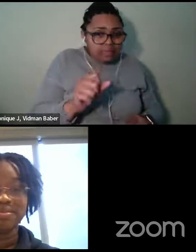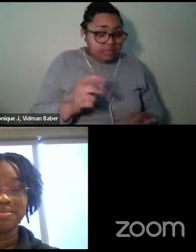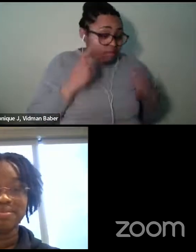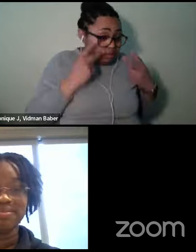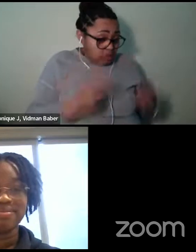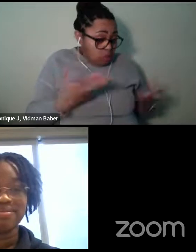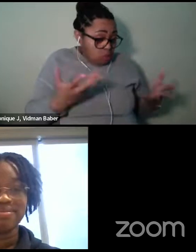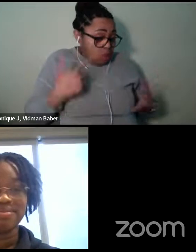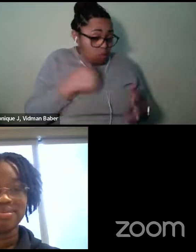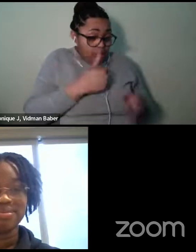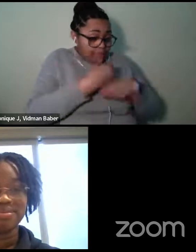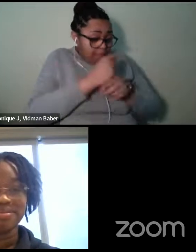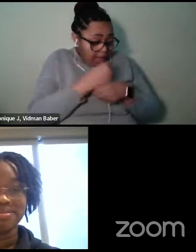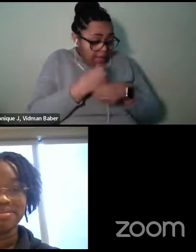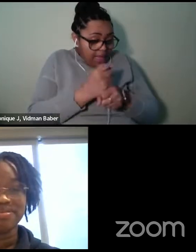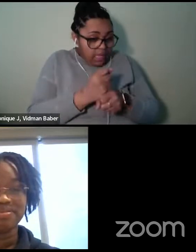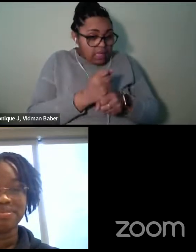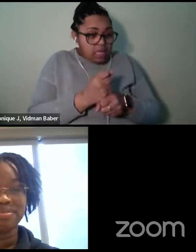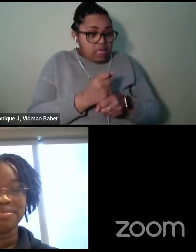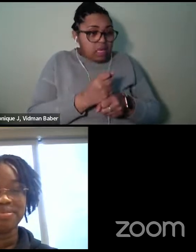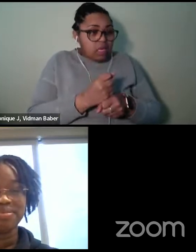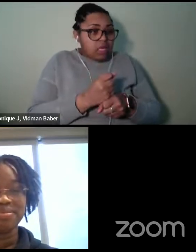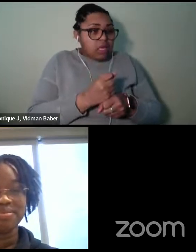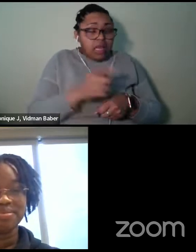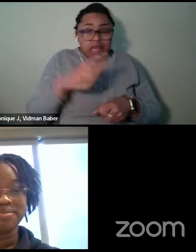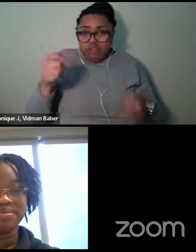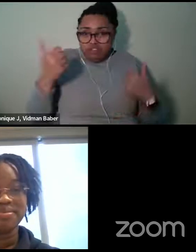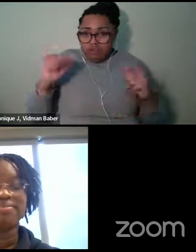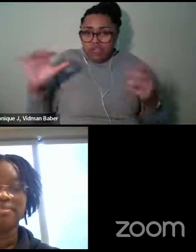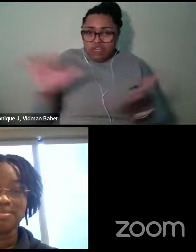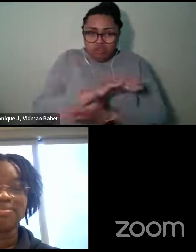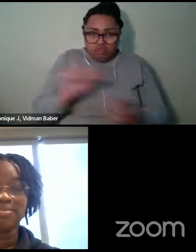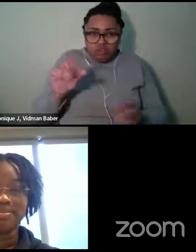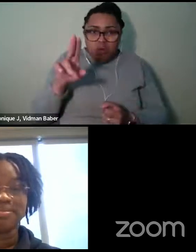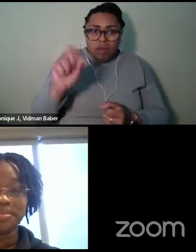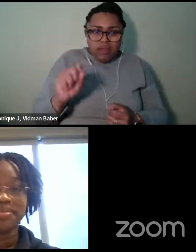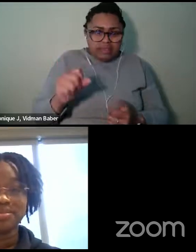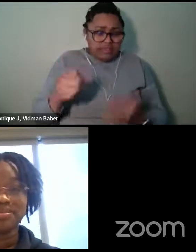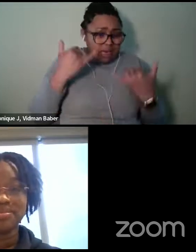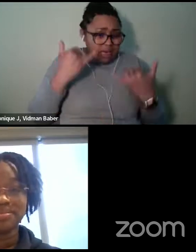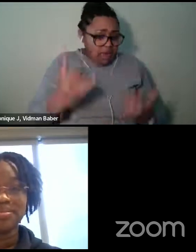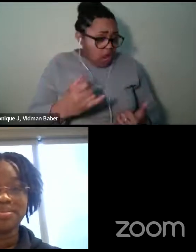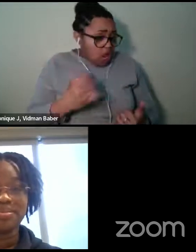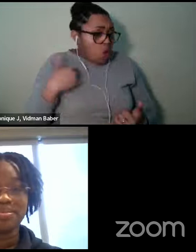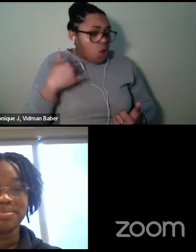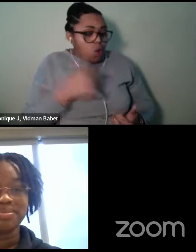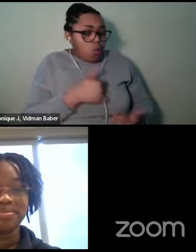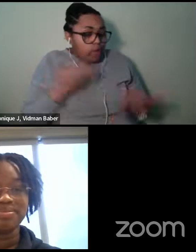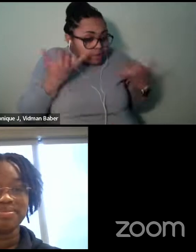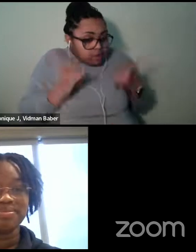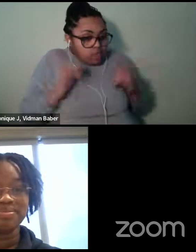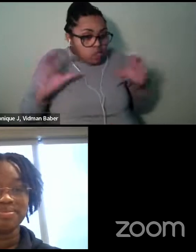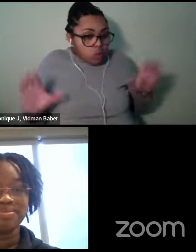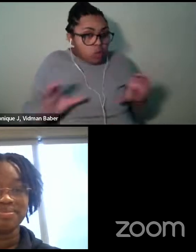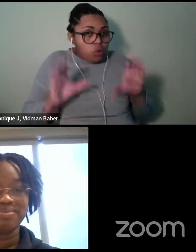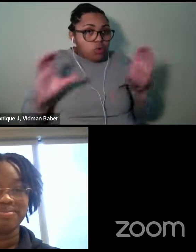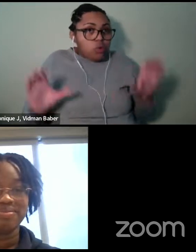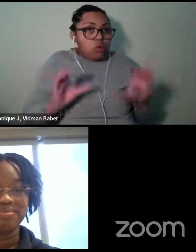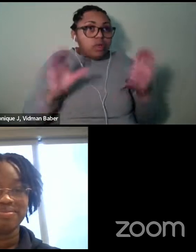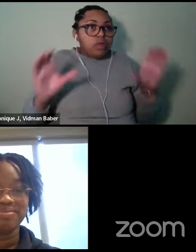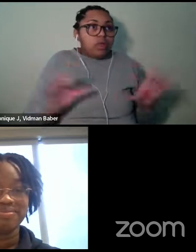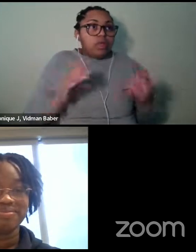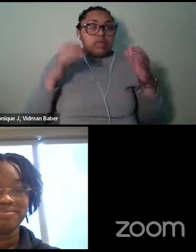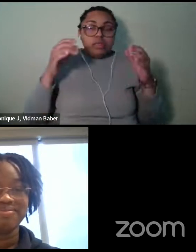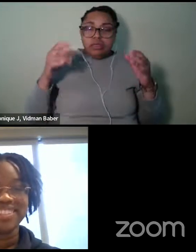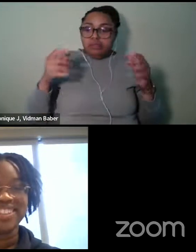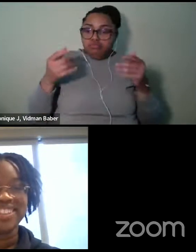what we create, you know, we've been, they've tried to destroy us and look at what we still are do out here doing, doing it to